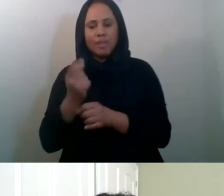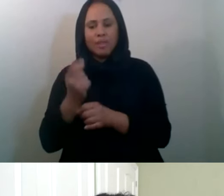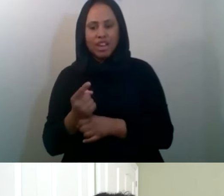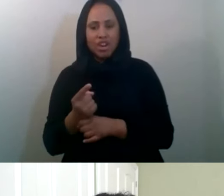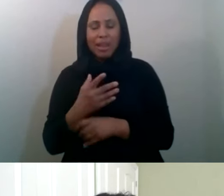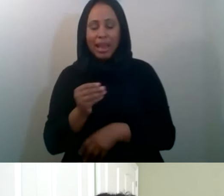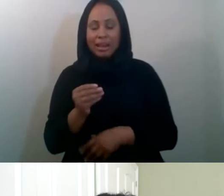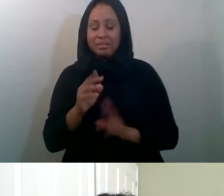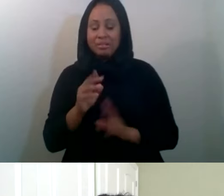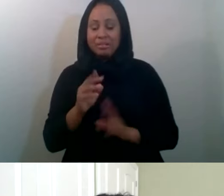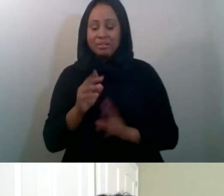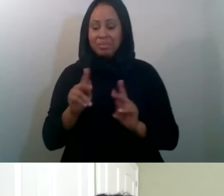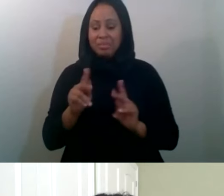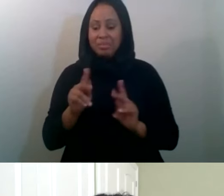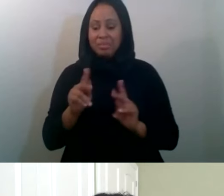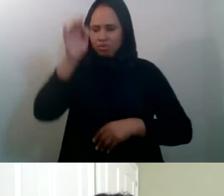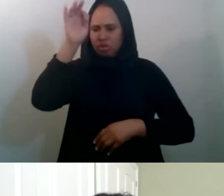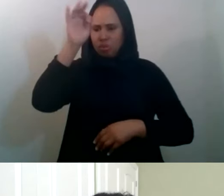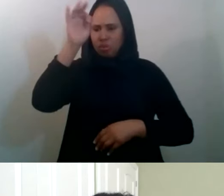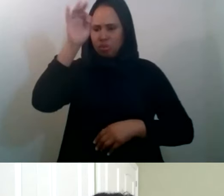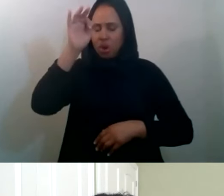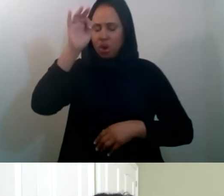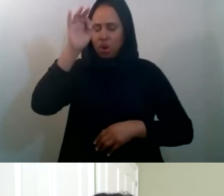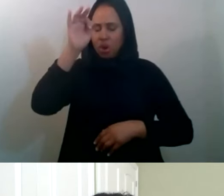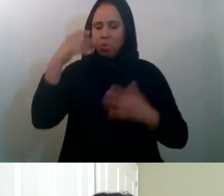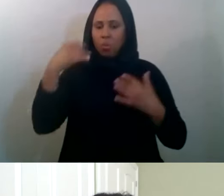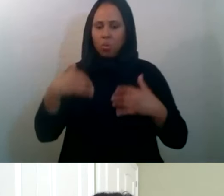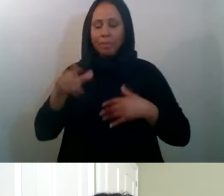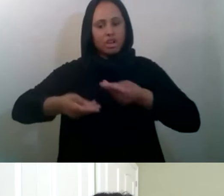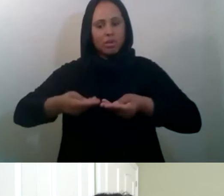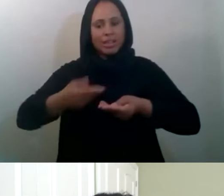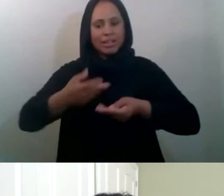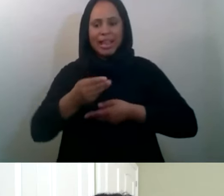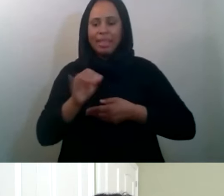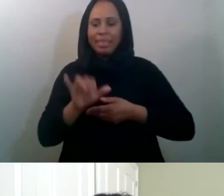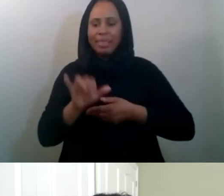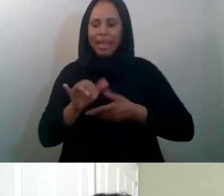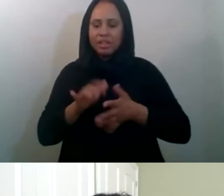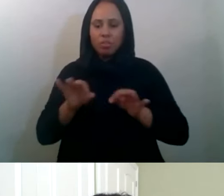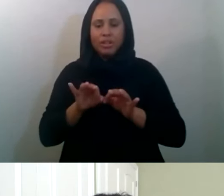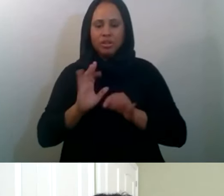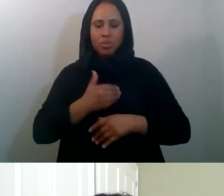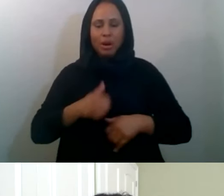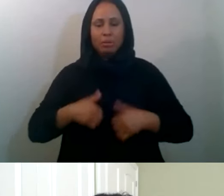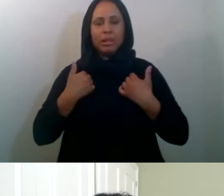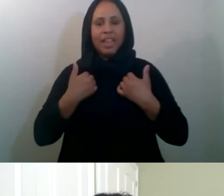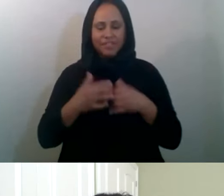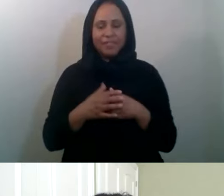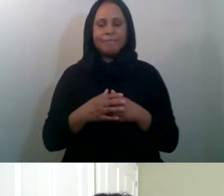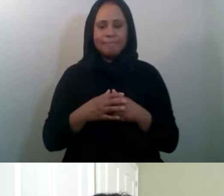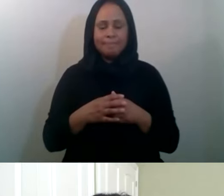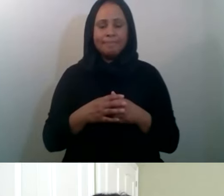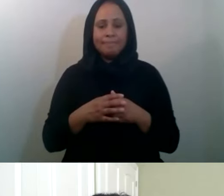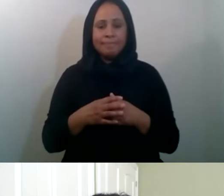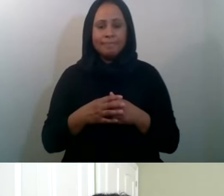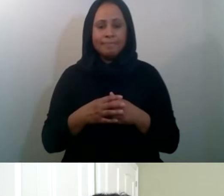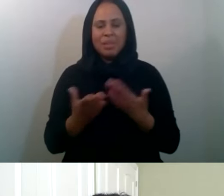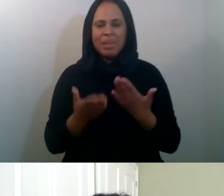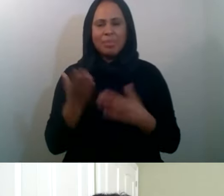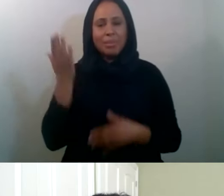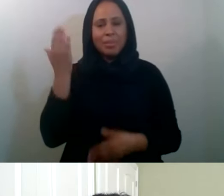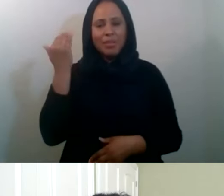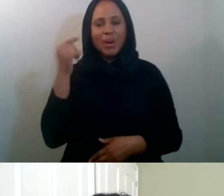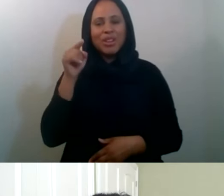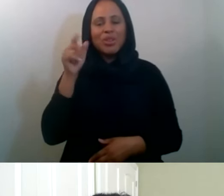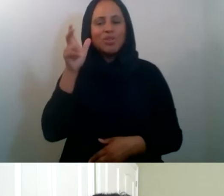much, uh, that plays a really big role, uh, into everything we do. In fact, there's something that we, you might have heard maybe scholars say this,